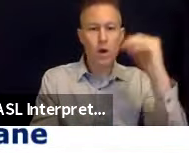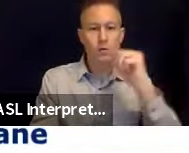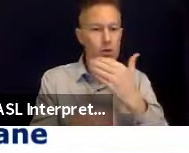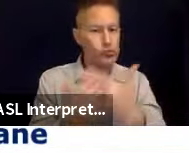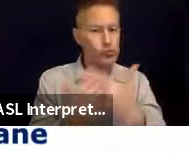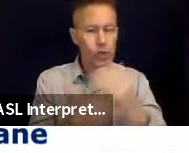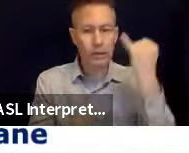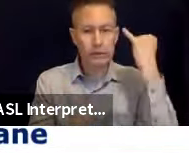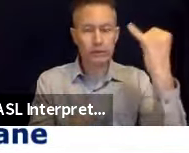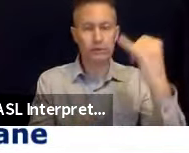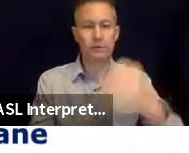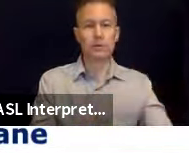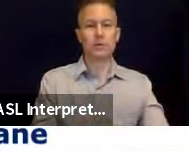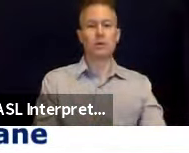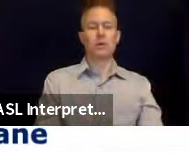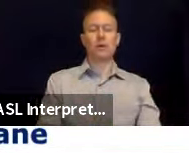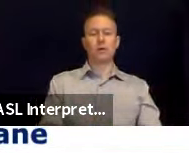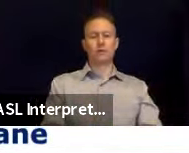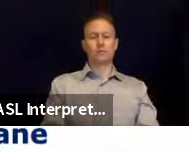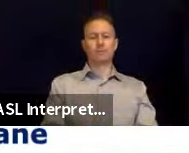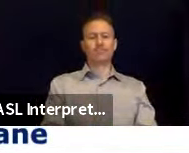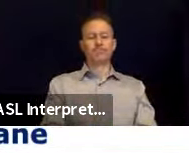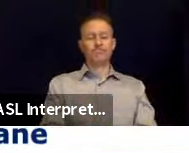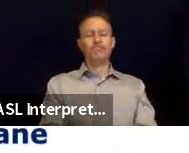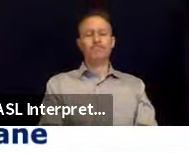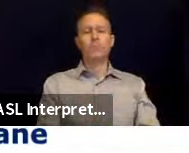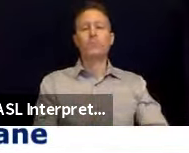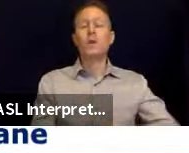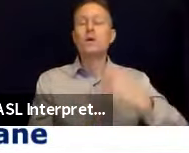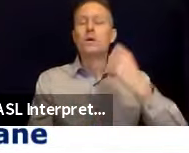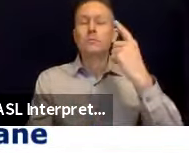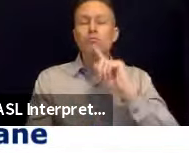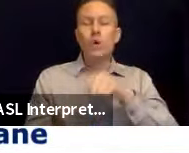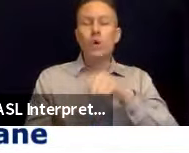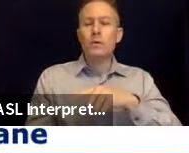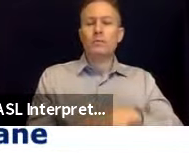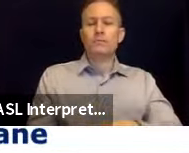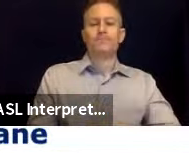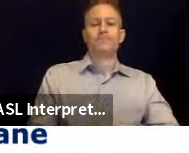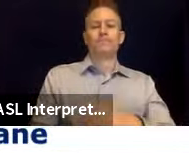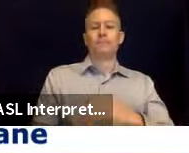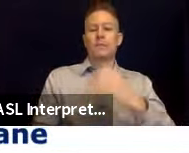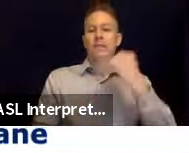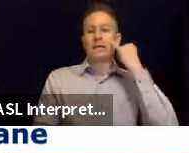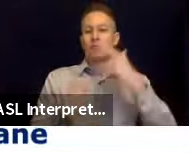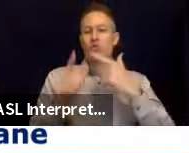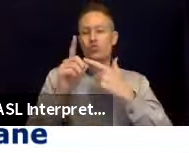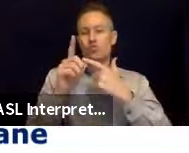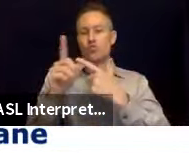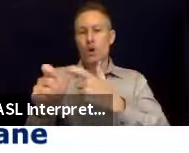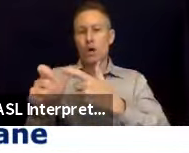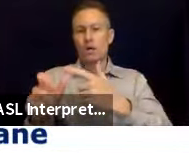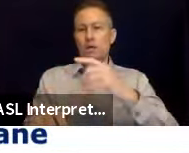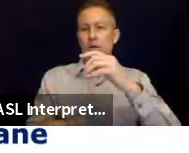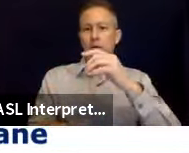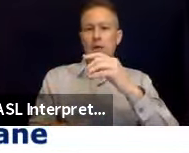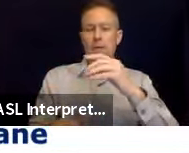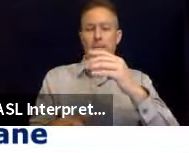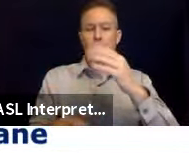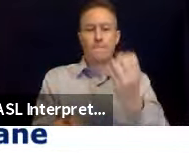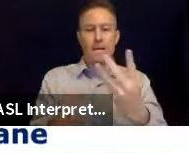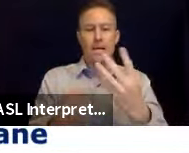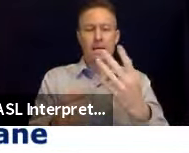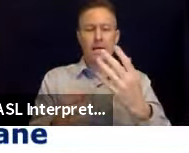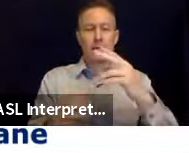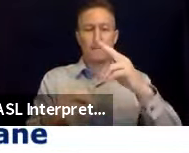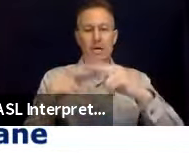likely to get injured. Small items fall off of buildings, brick buildings, especially that brick